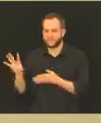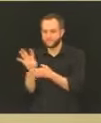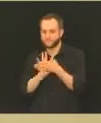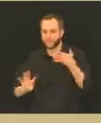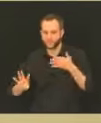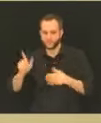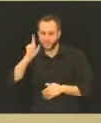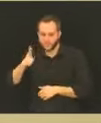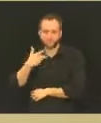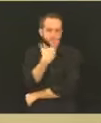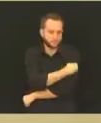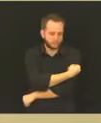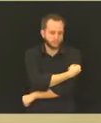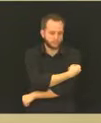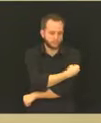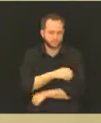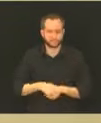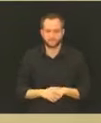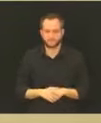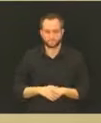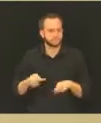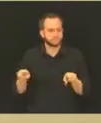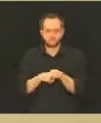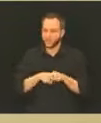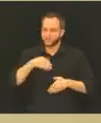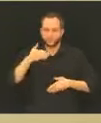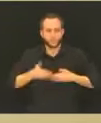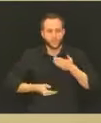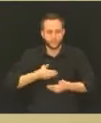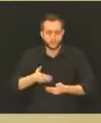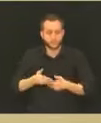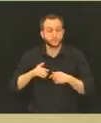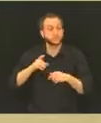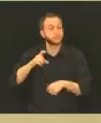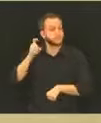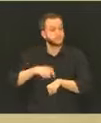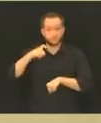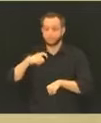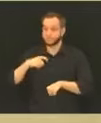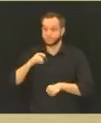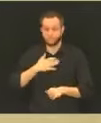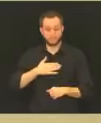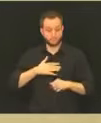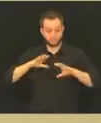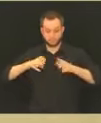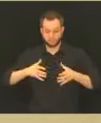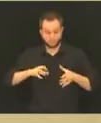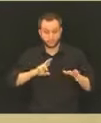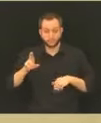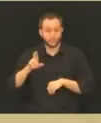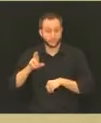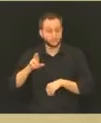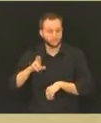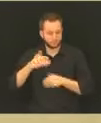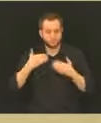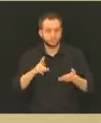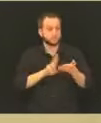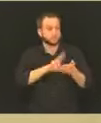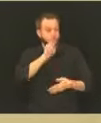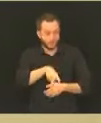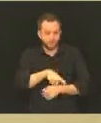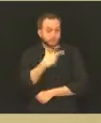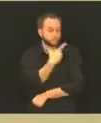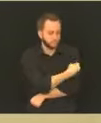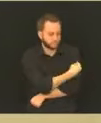use the same process. When it's time for you, book an appointment on one of those slots and you'll get vaccinated. In